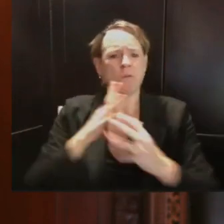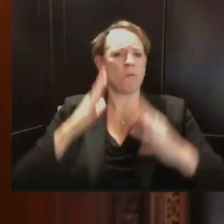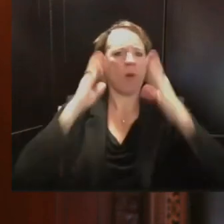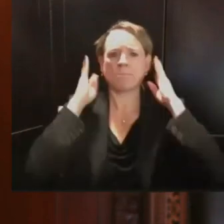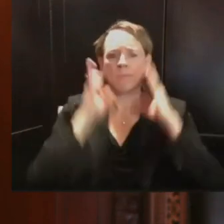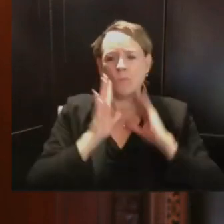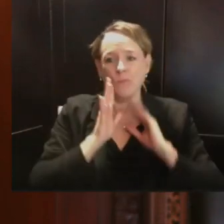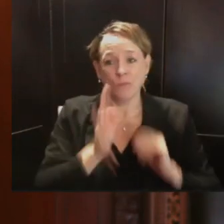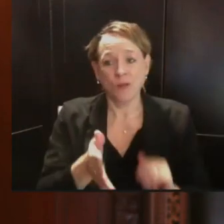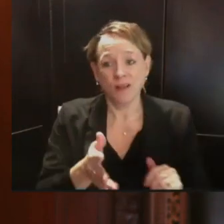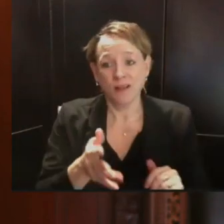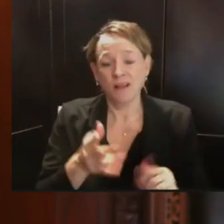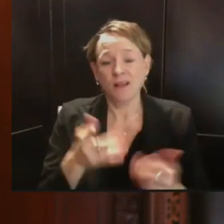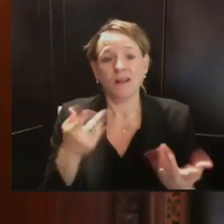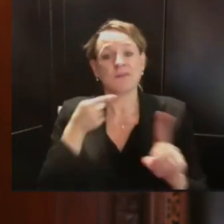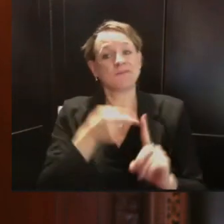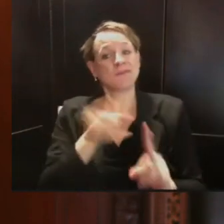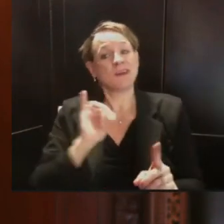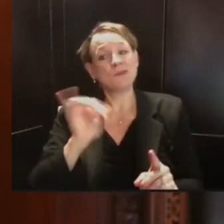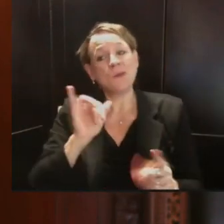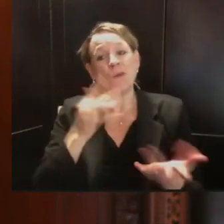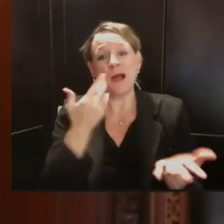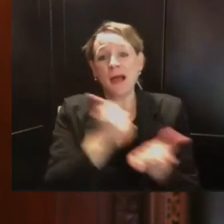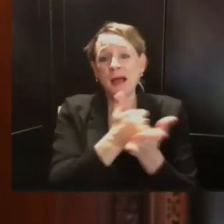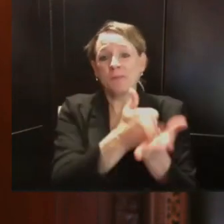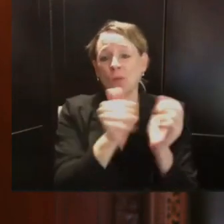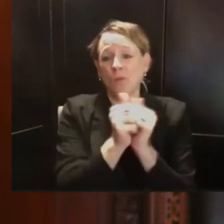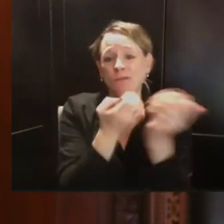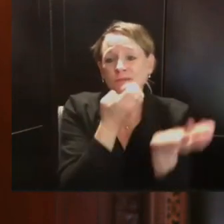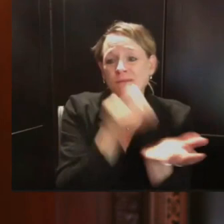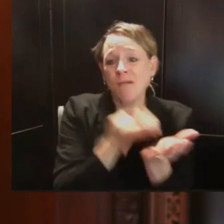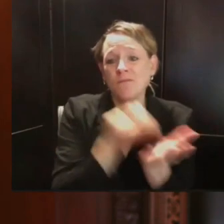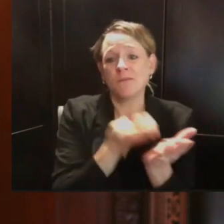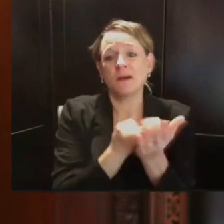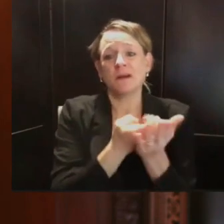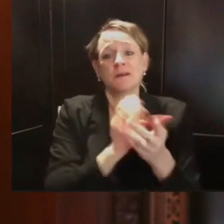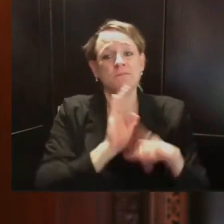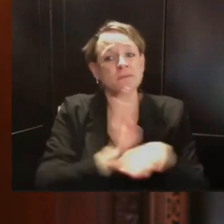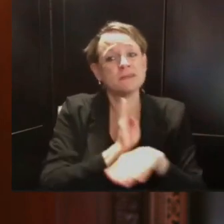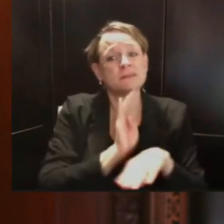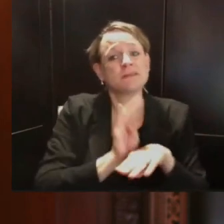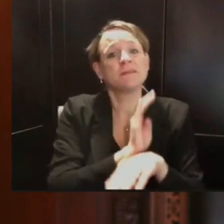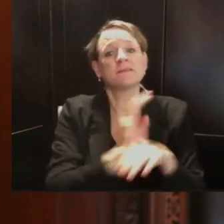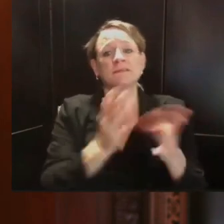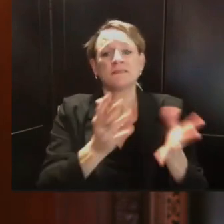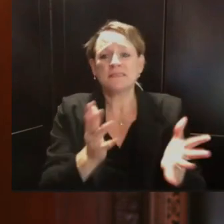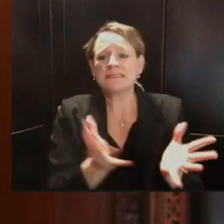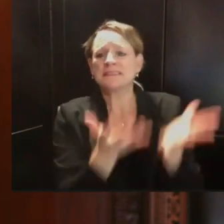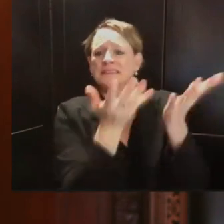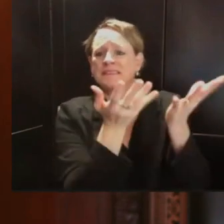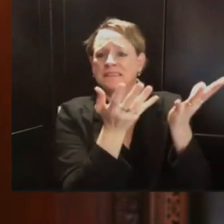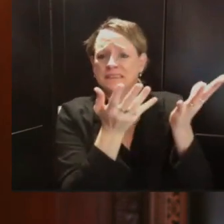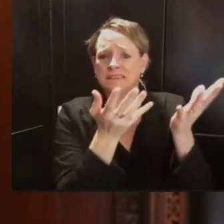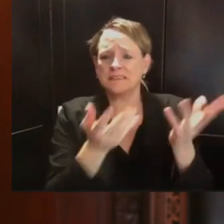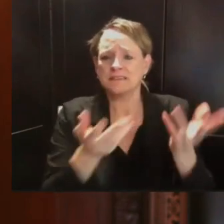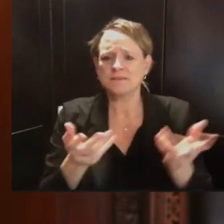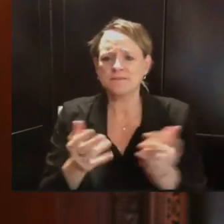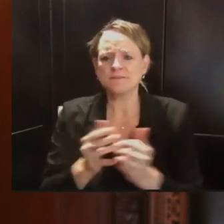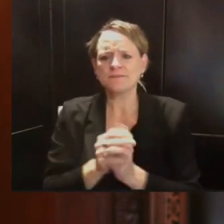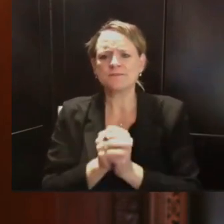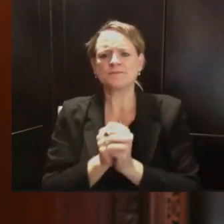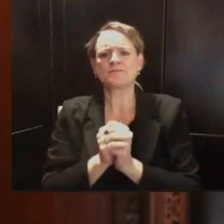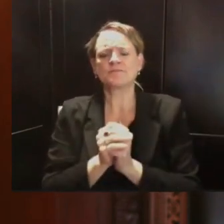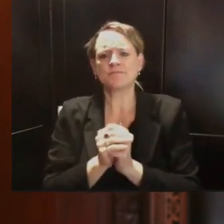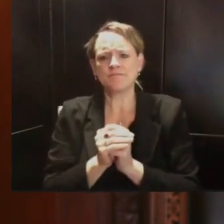opportunity to bounce back. Because public health is everybody's issue, and overcoming COVID-19